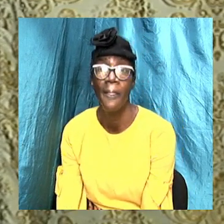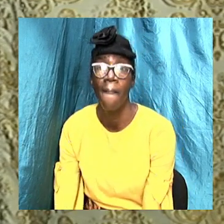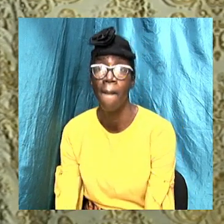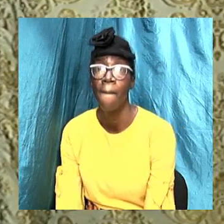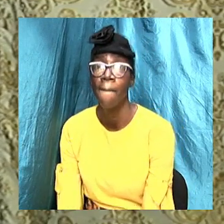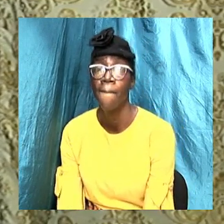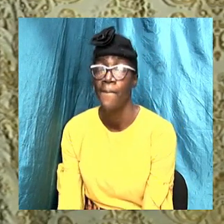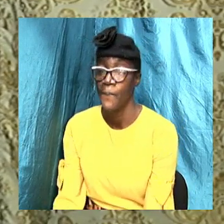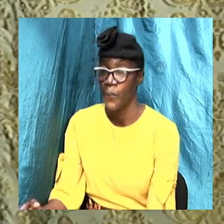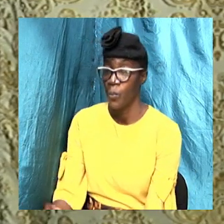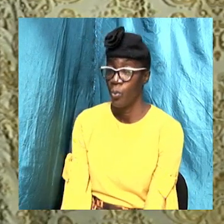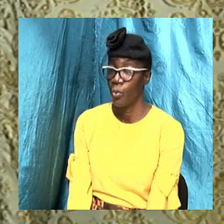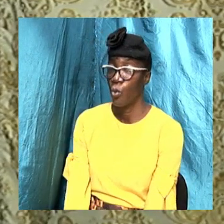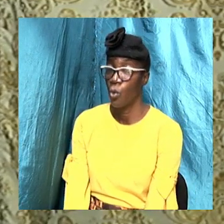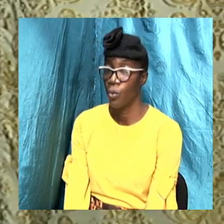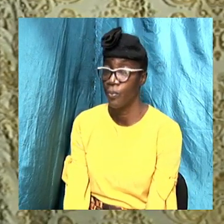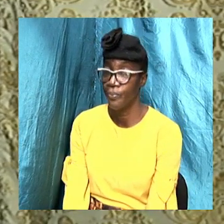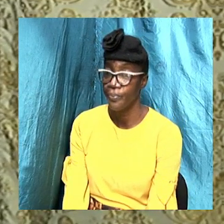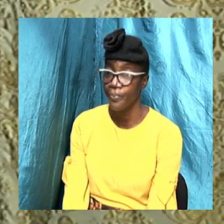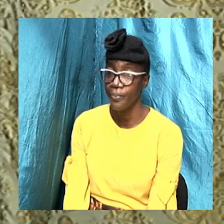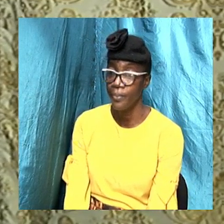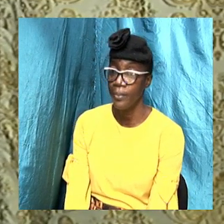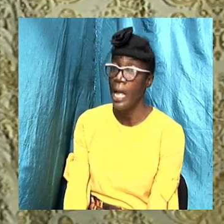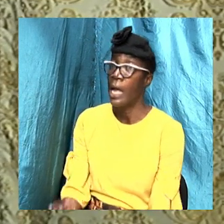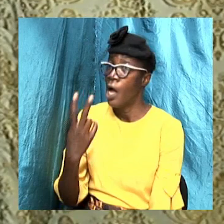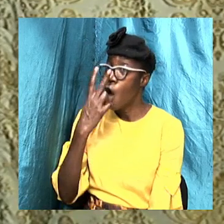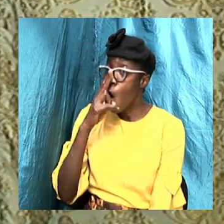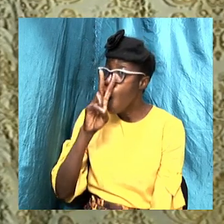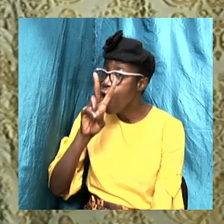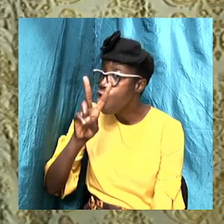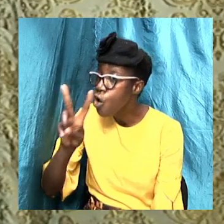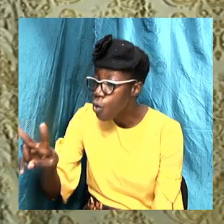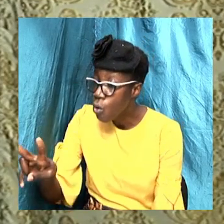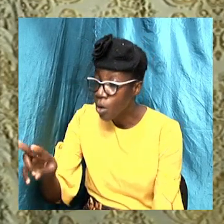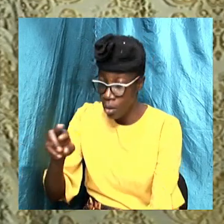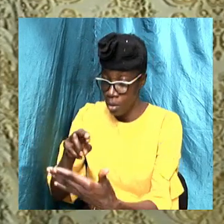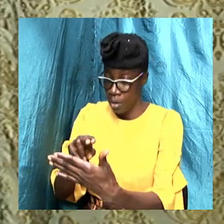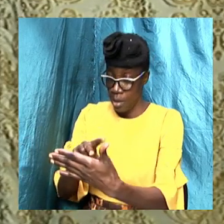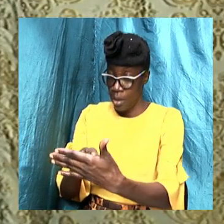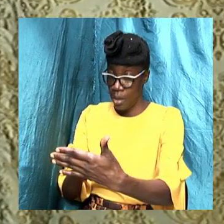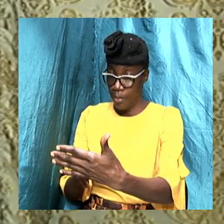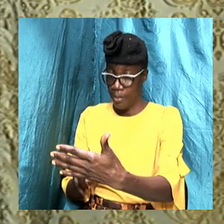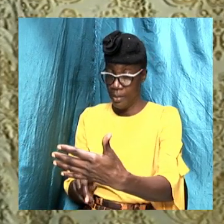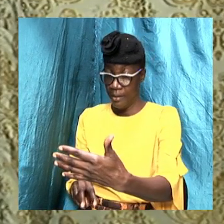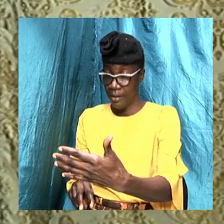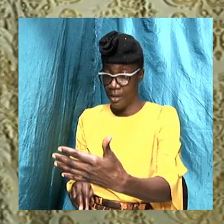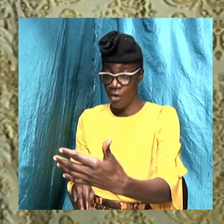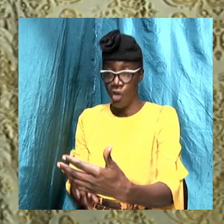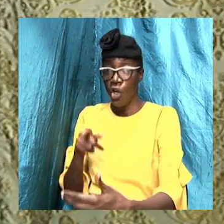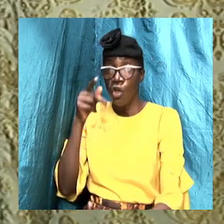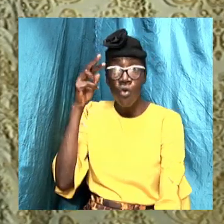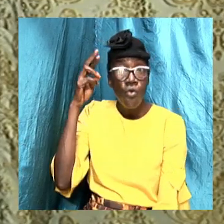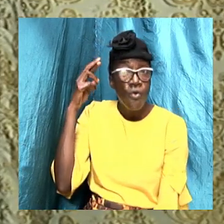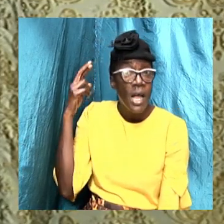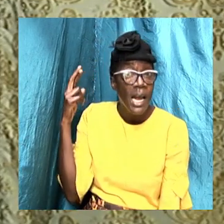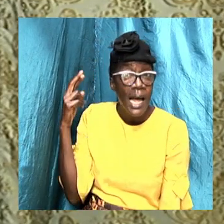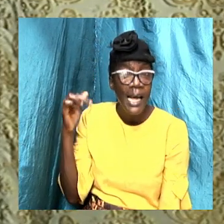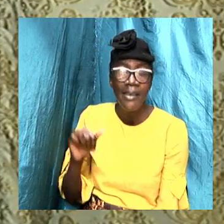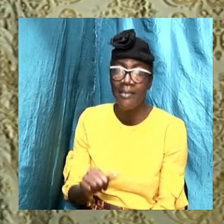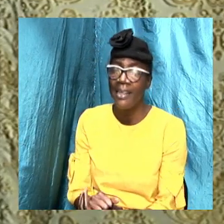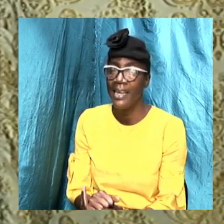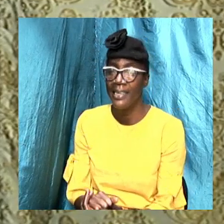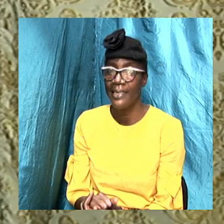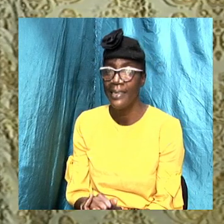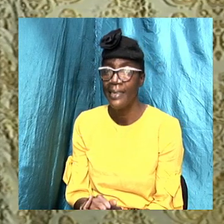If we look carefully, even at the passage, we would recognize that in